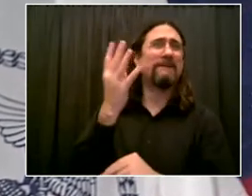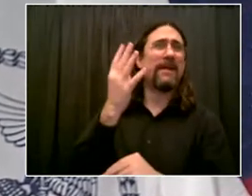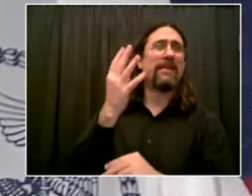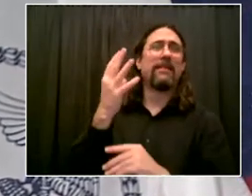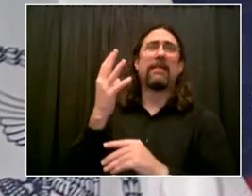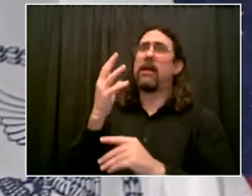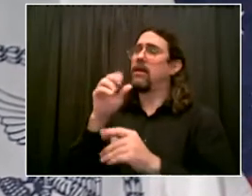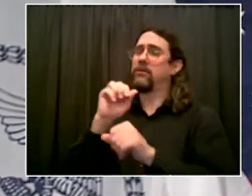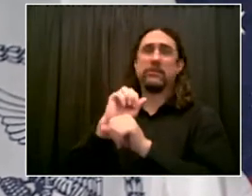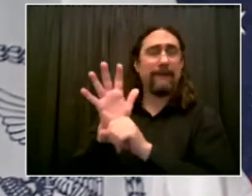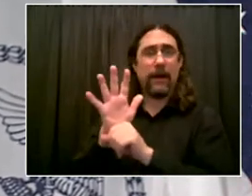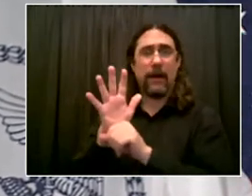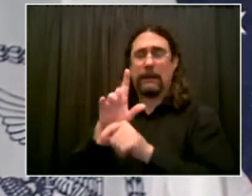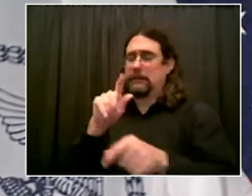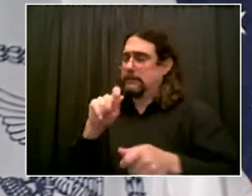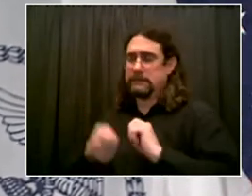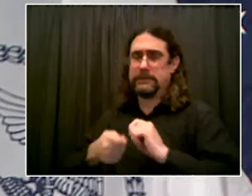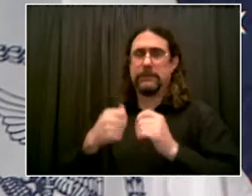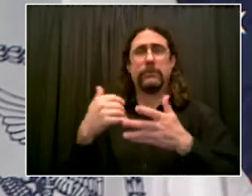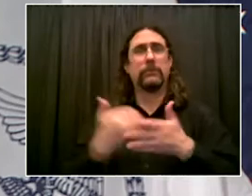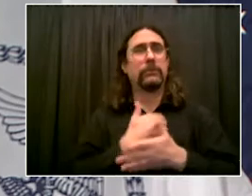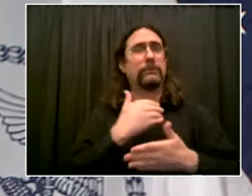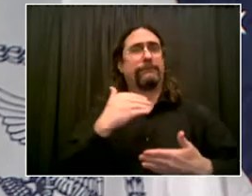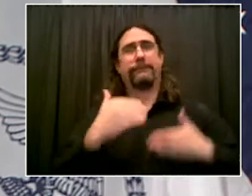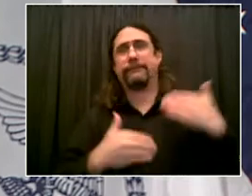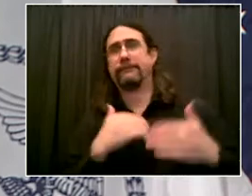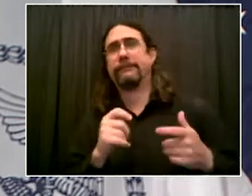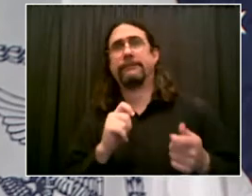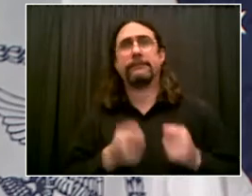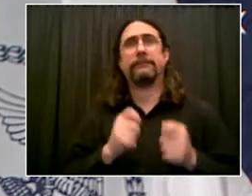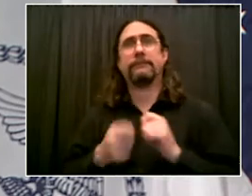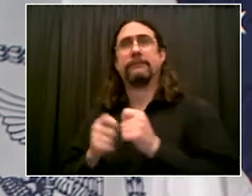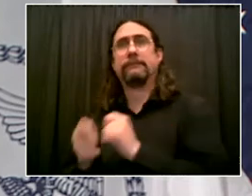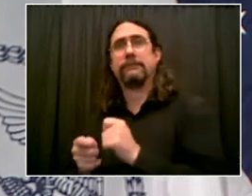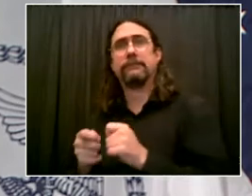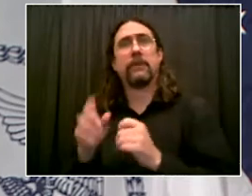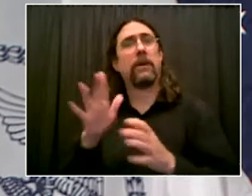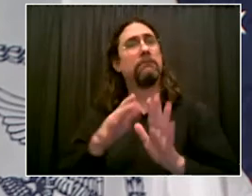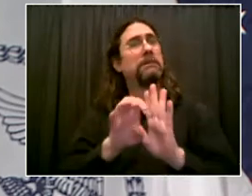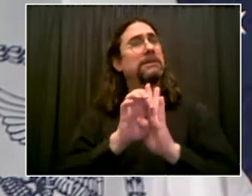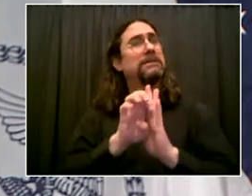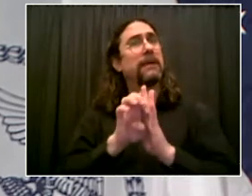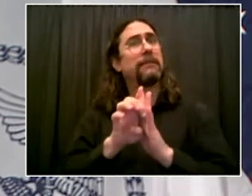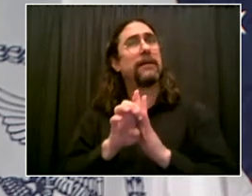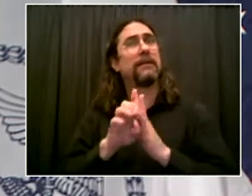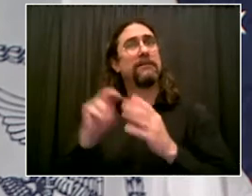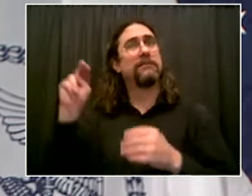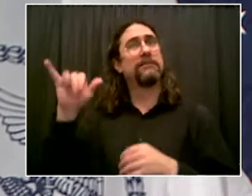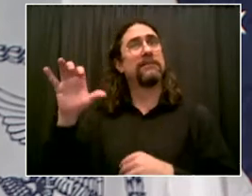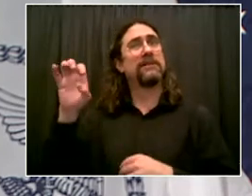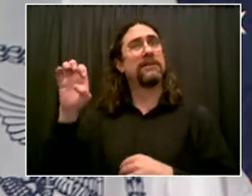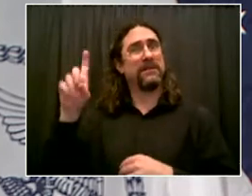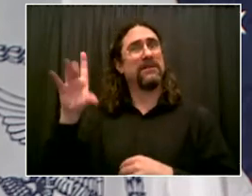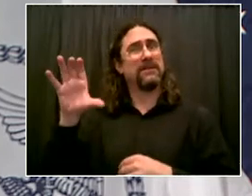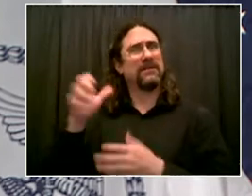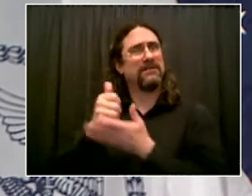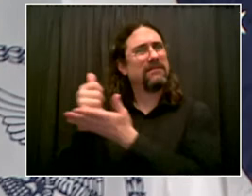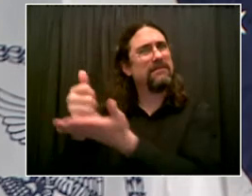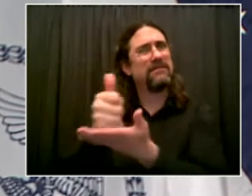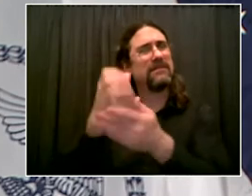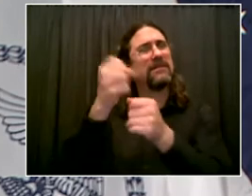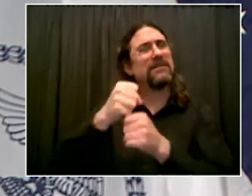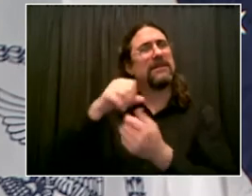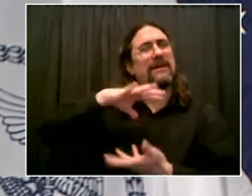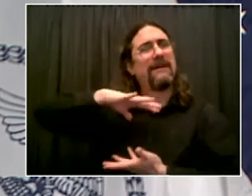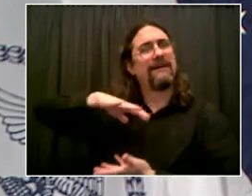ventilators. We needed PPE. We needed things to be produced here in New York City because we couldn't depend on any place else. And